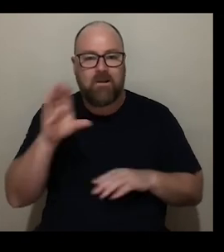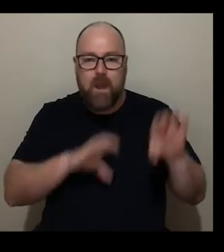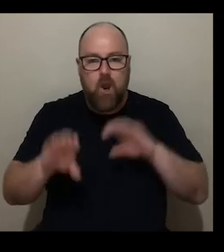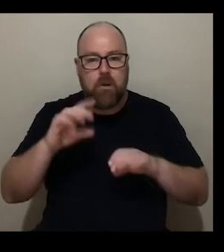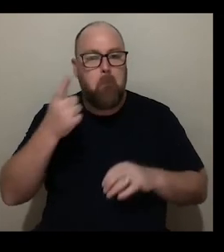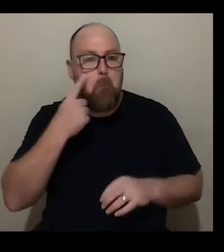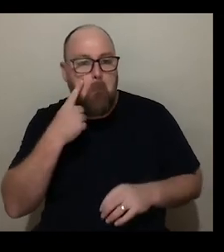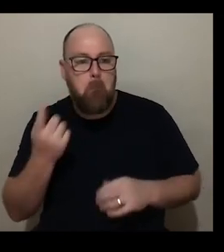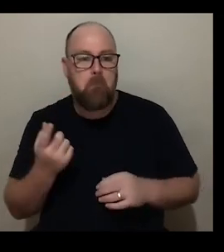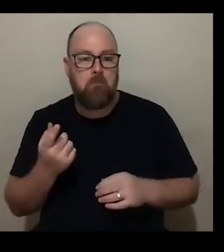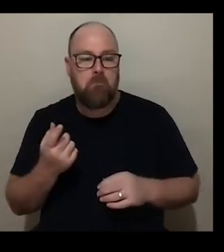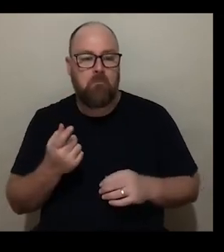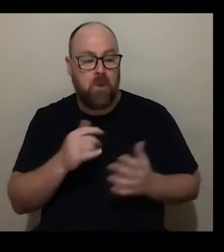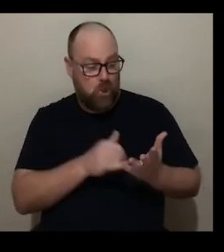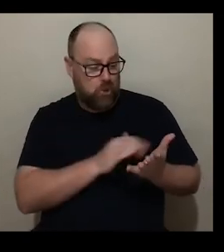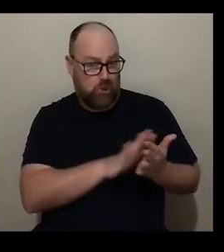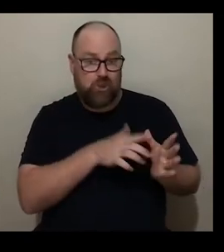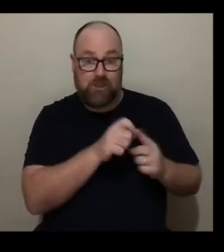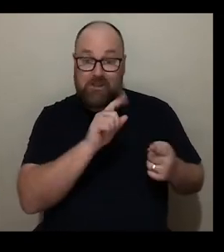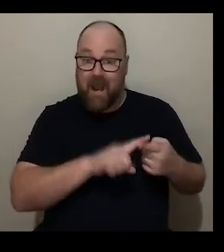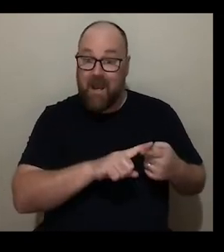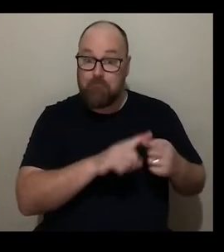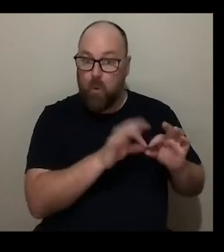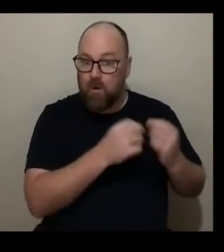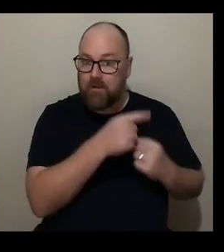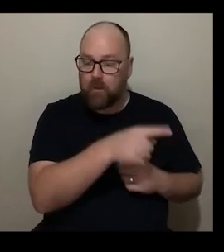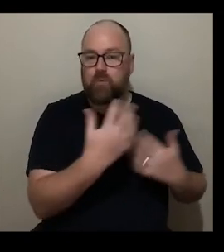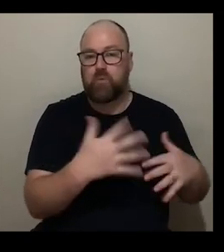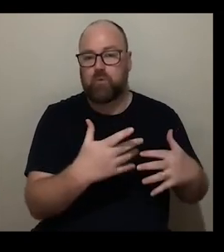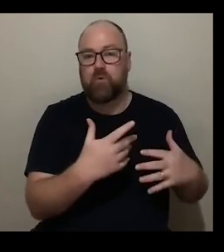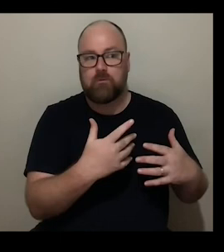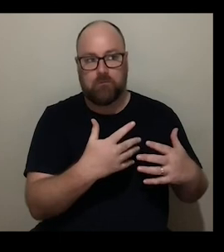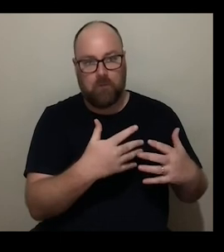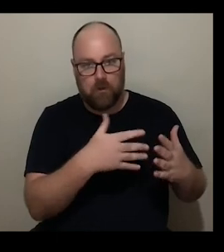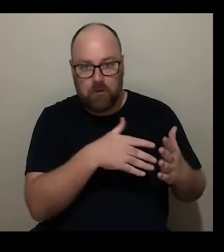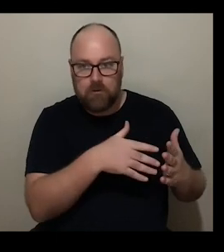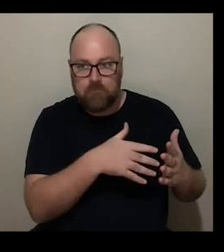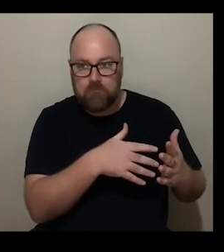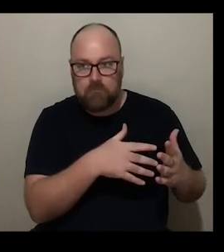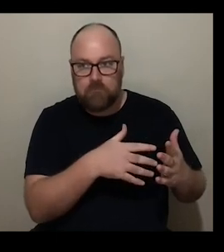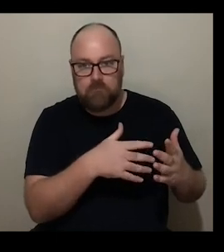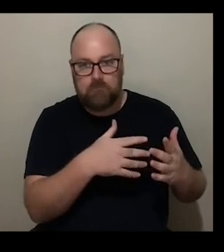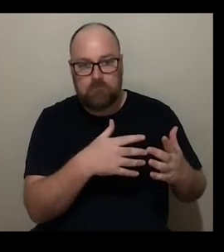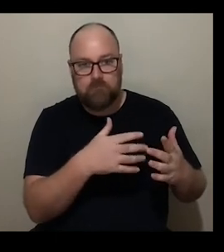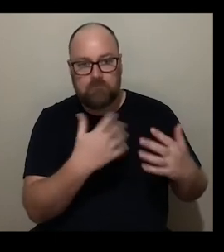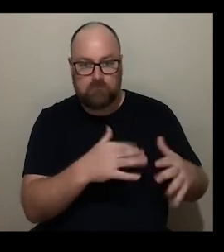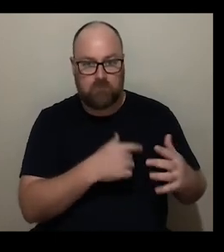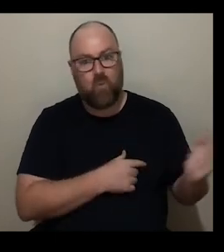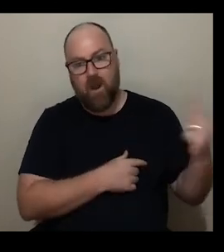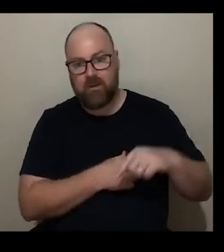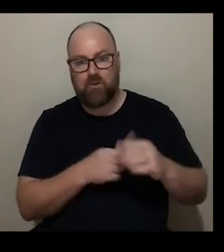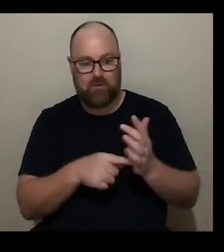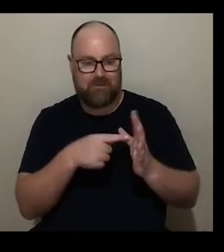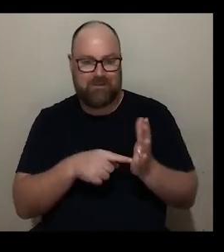shape in particular have been very um significant um significant in coming to for example tate modern